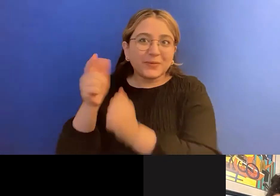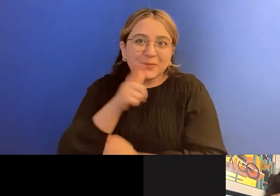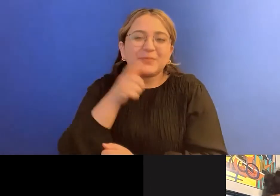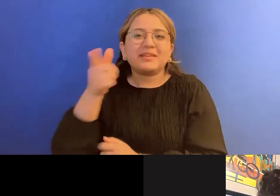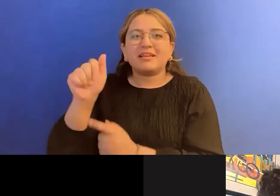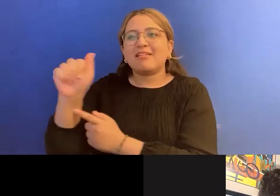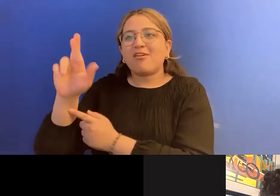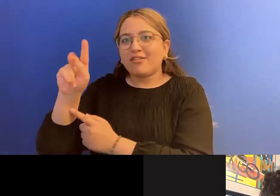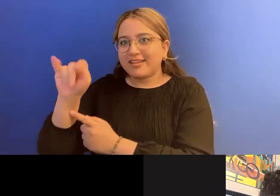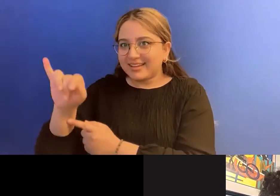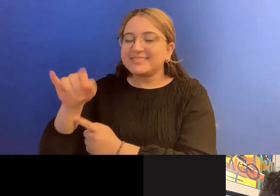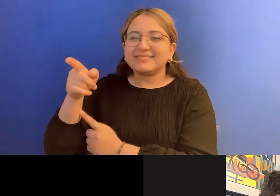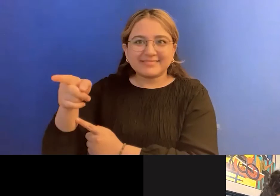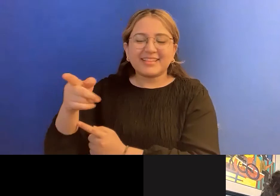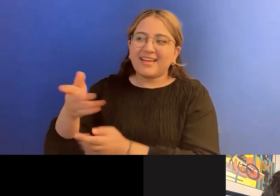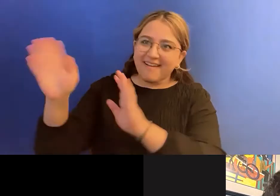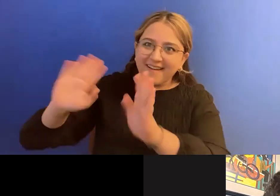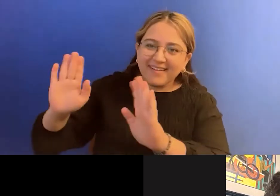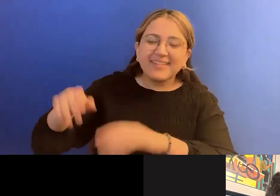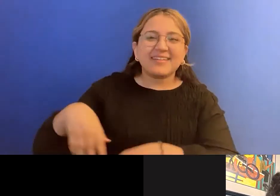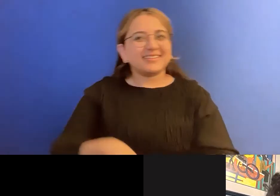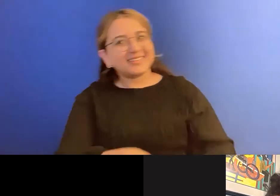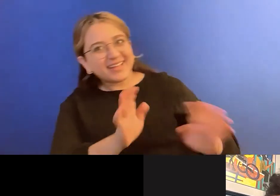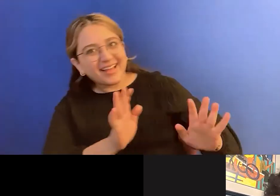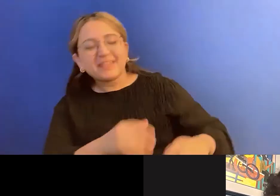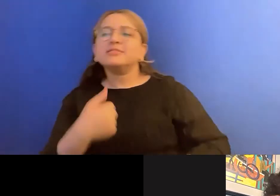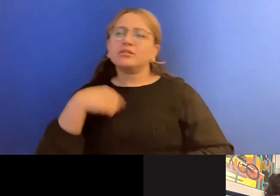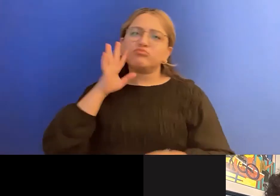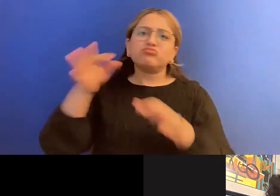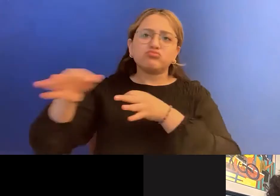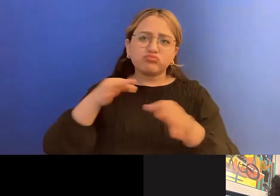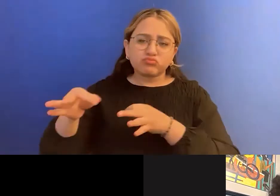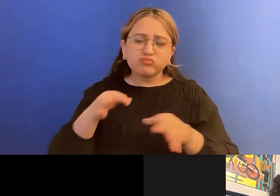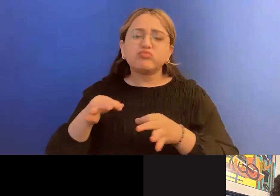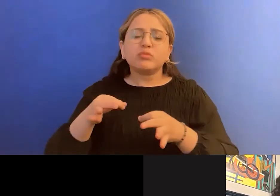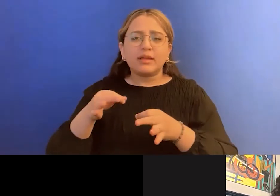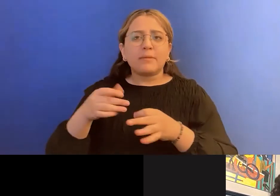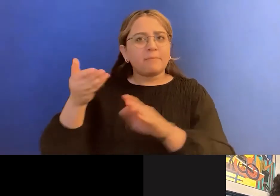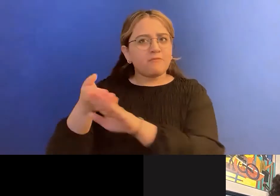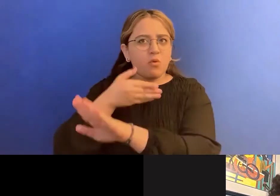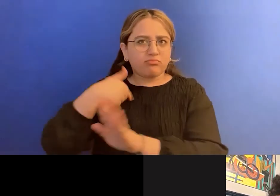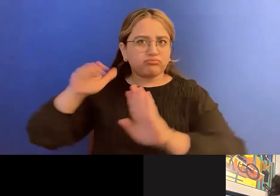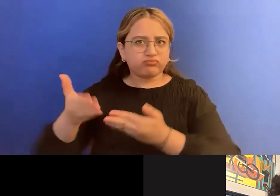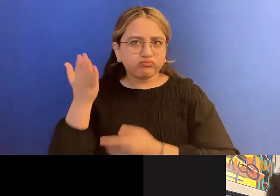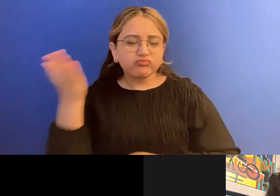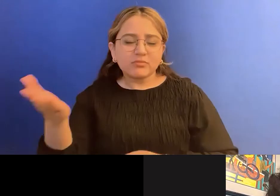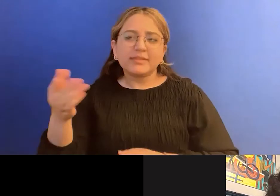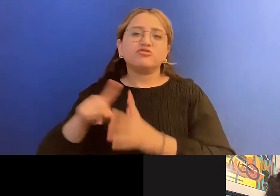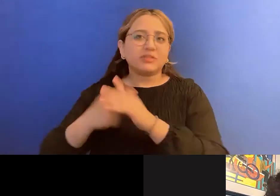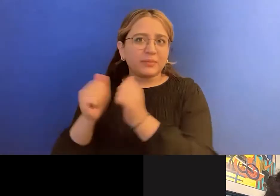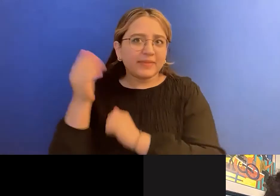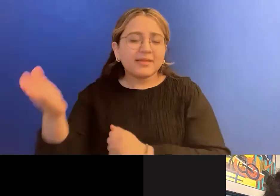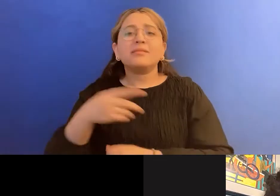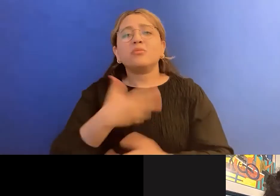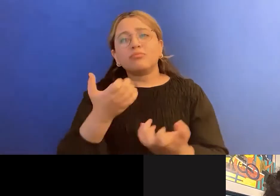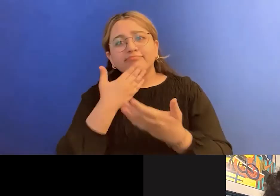I'm going to make just a few announcements before I introduce Artie more formally and get started with them. Thank you for being with us.